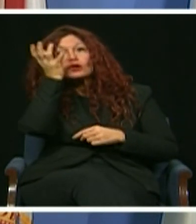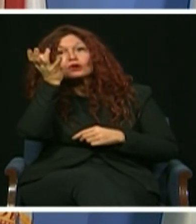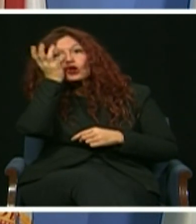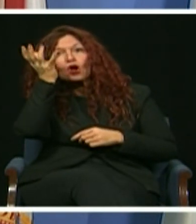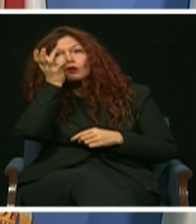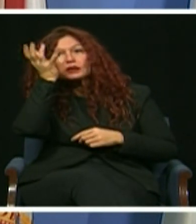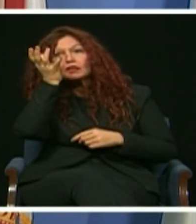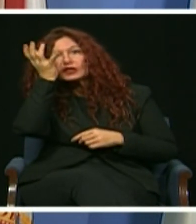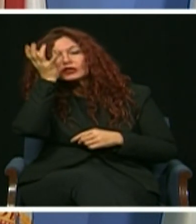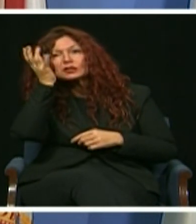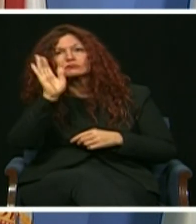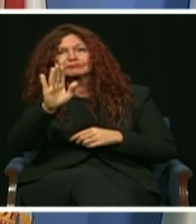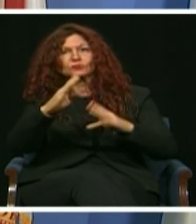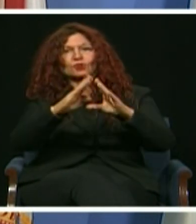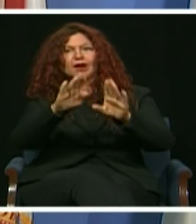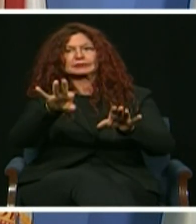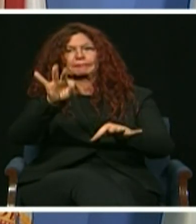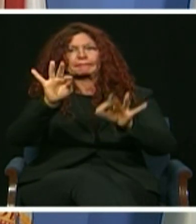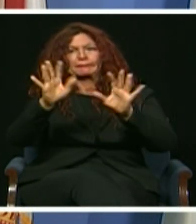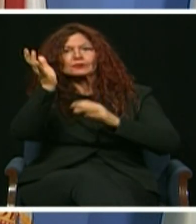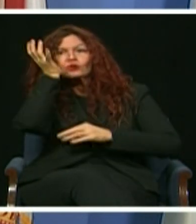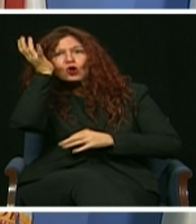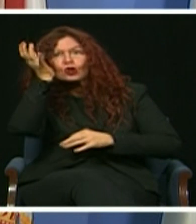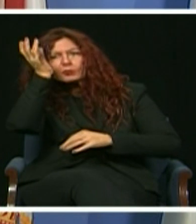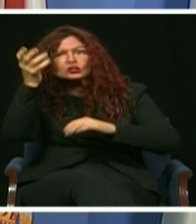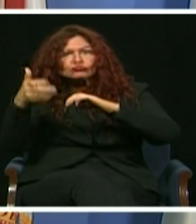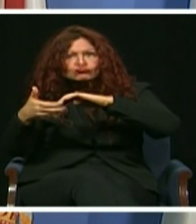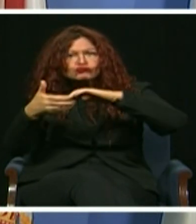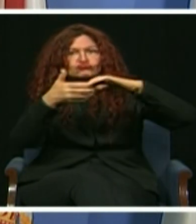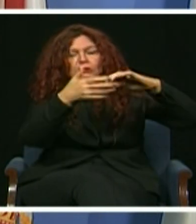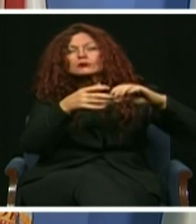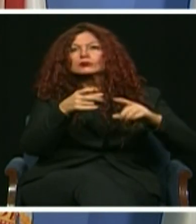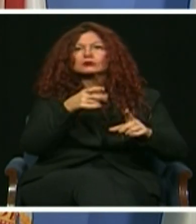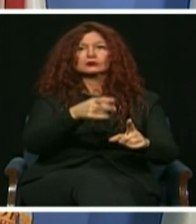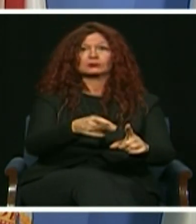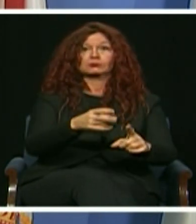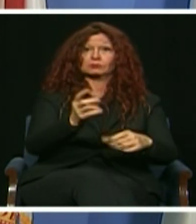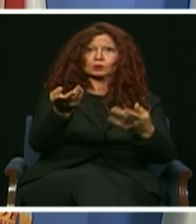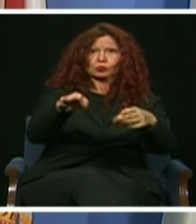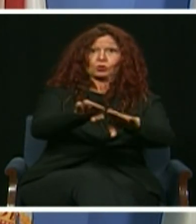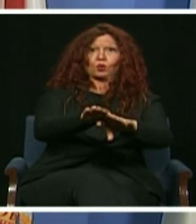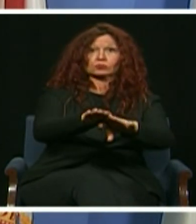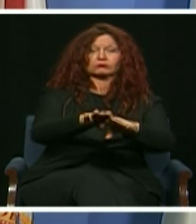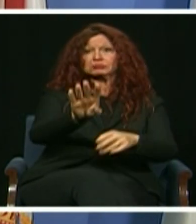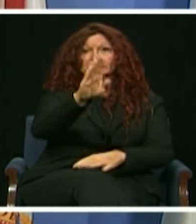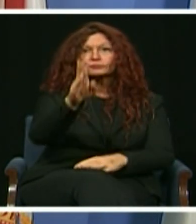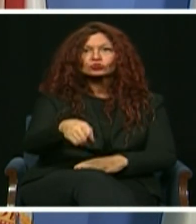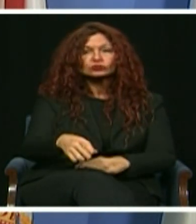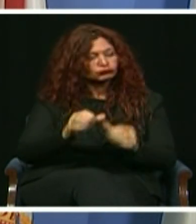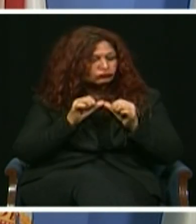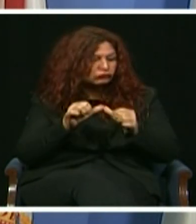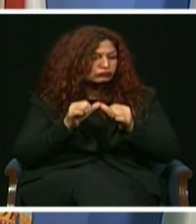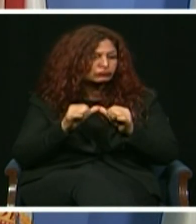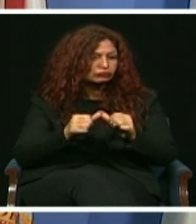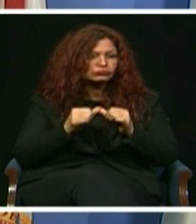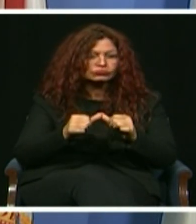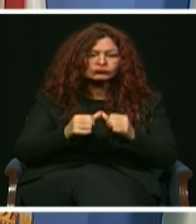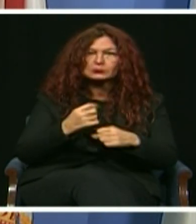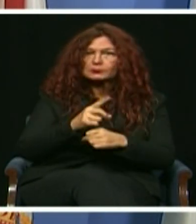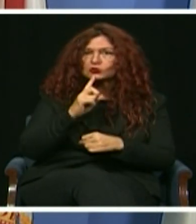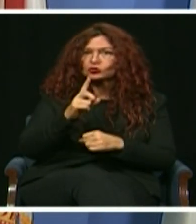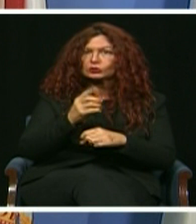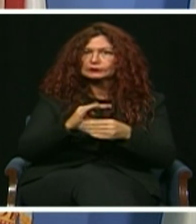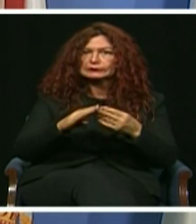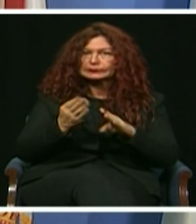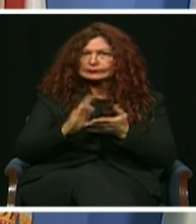services at risk. And I thank Director Michael Fernandez for his work to make this possible. Engagement is also rooted